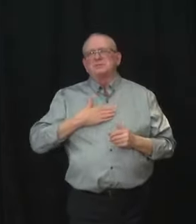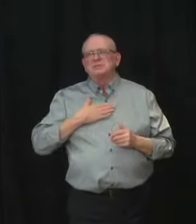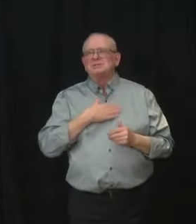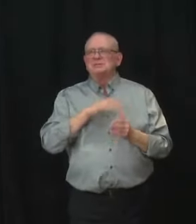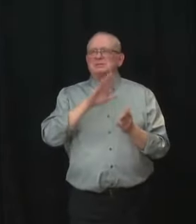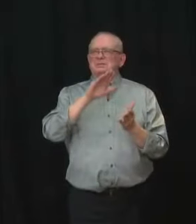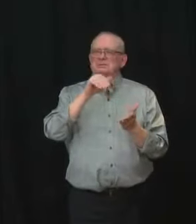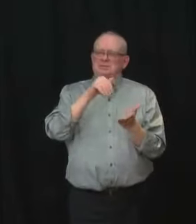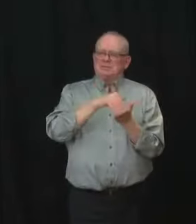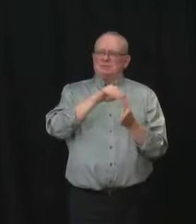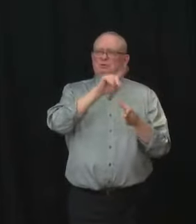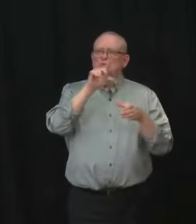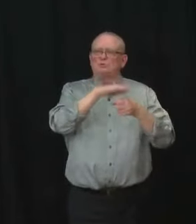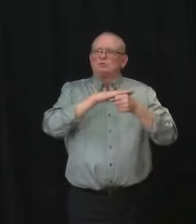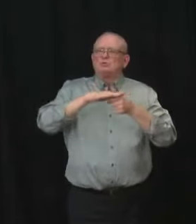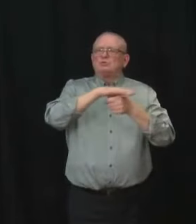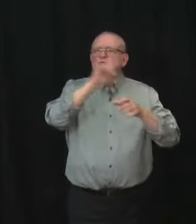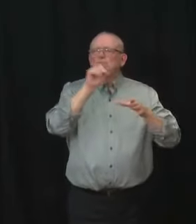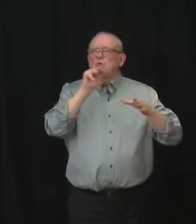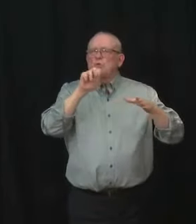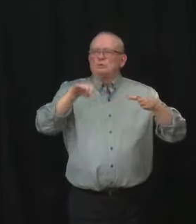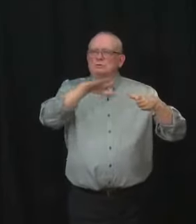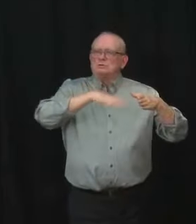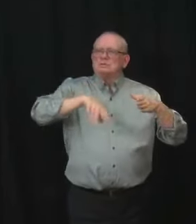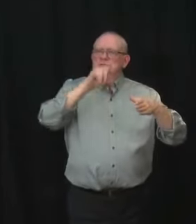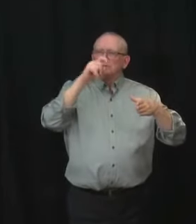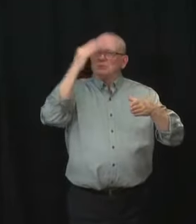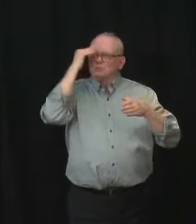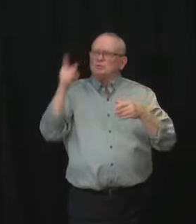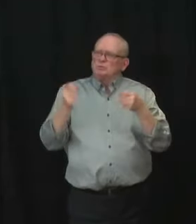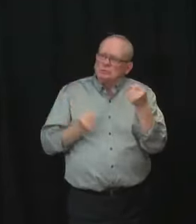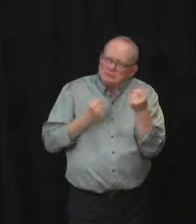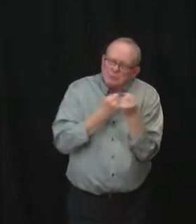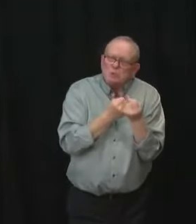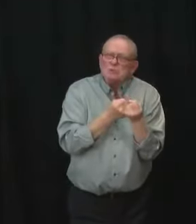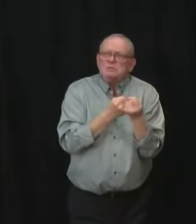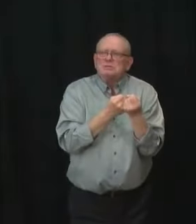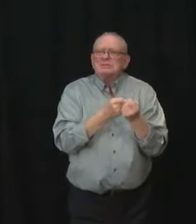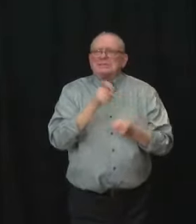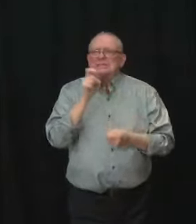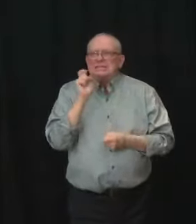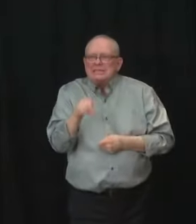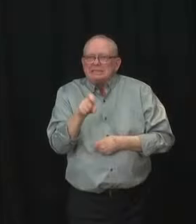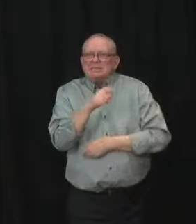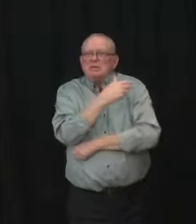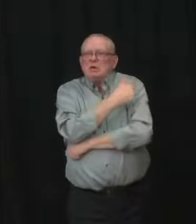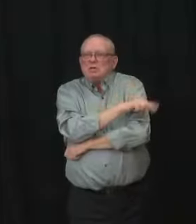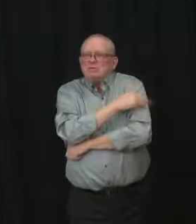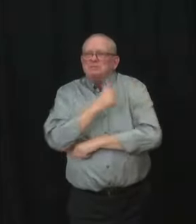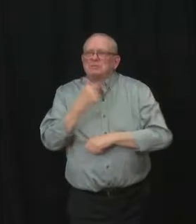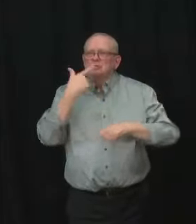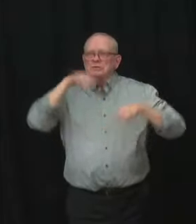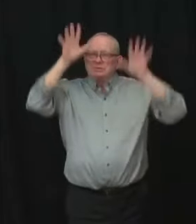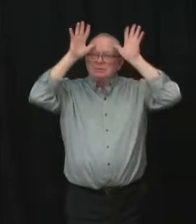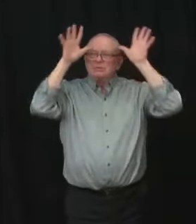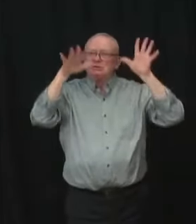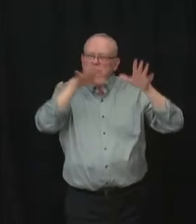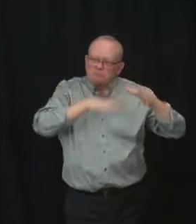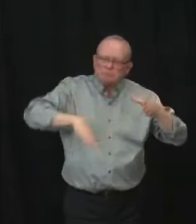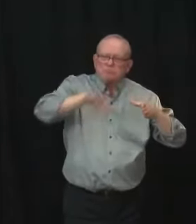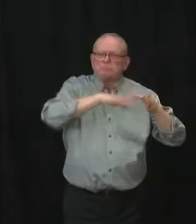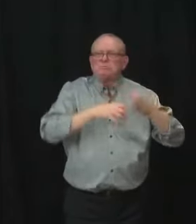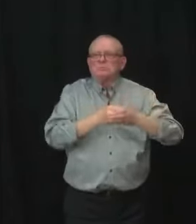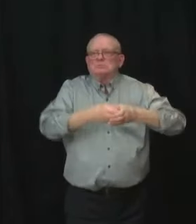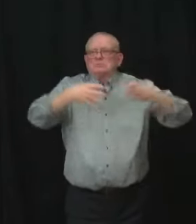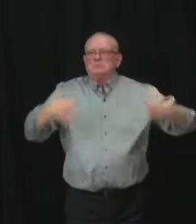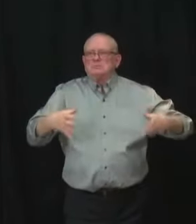that you're doing all you can to see that hospital expansion starts construction as soon as possible? Yeah so we